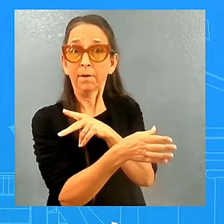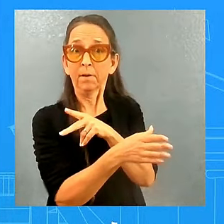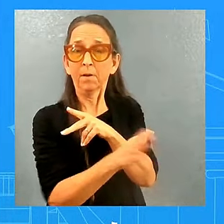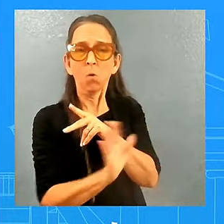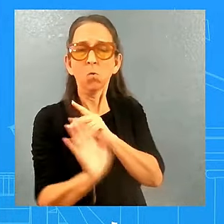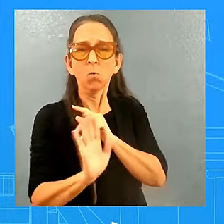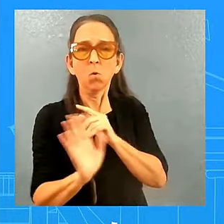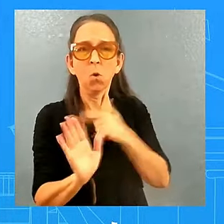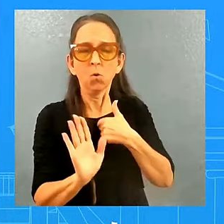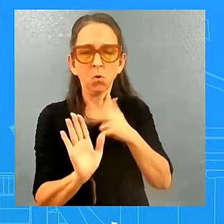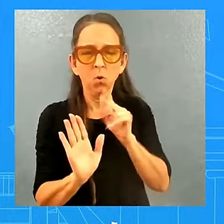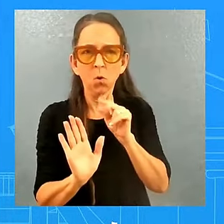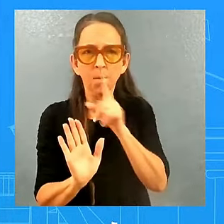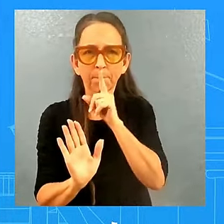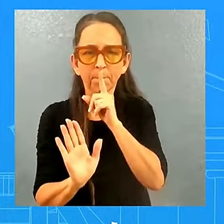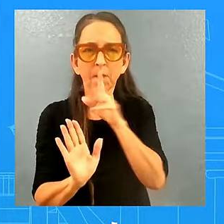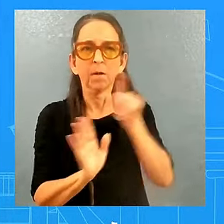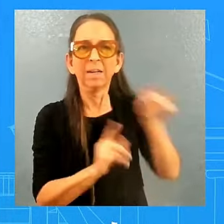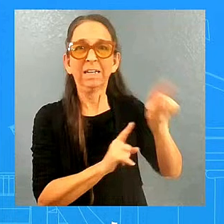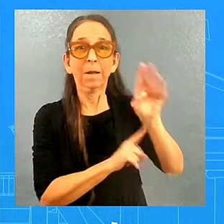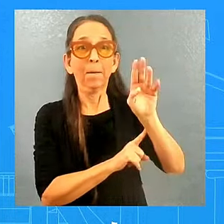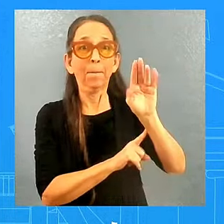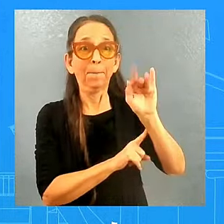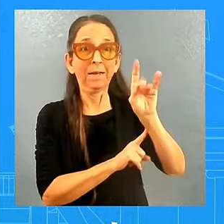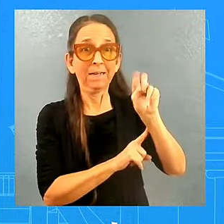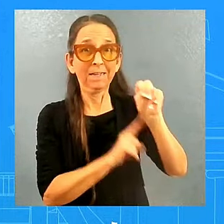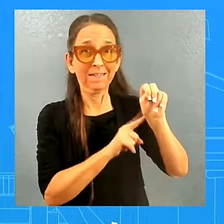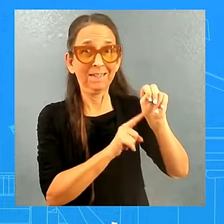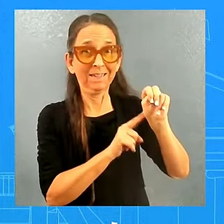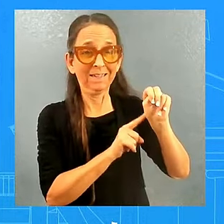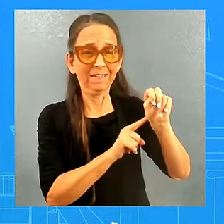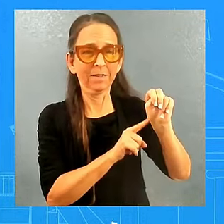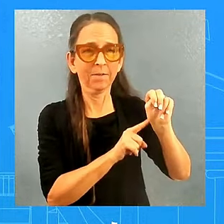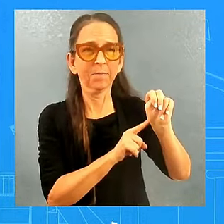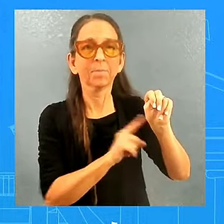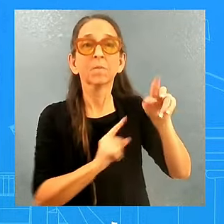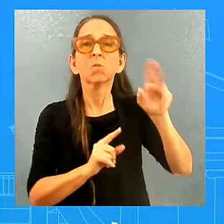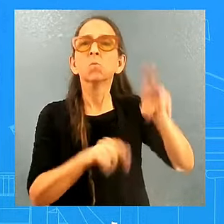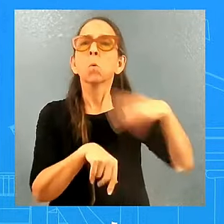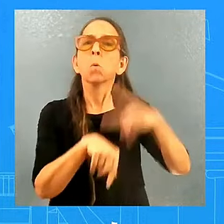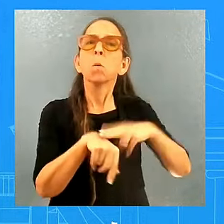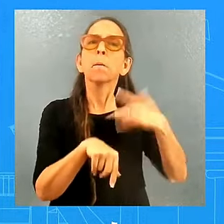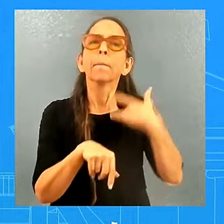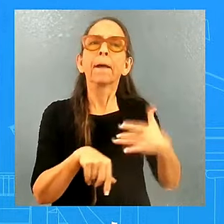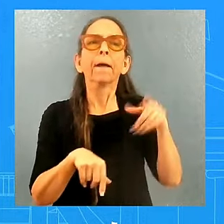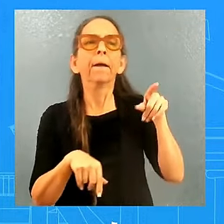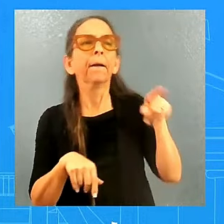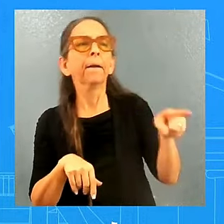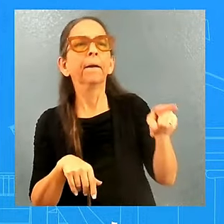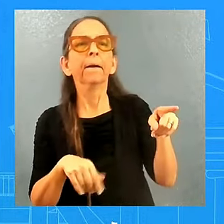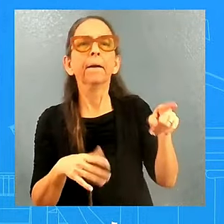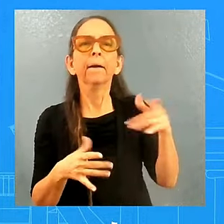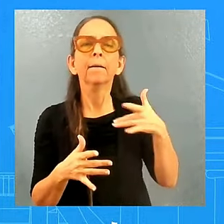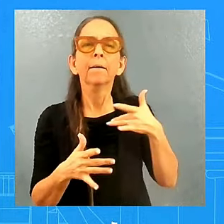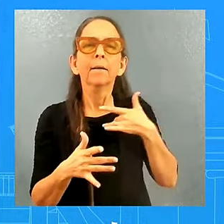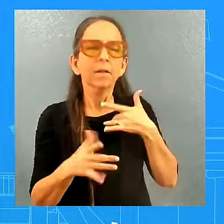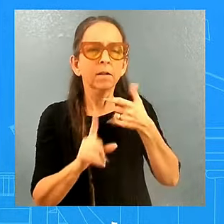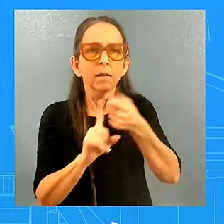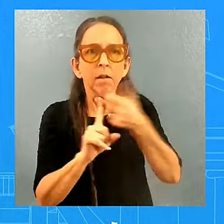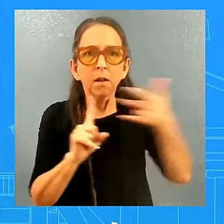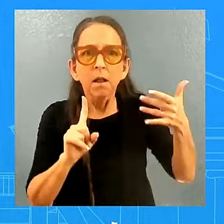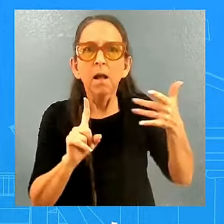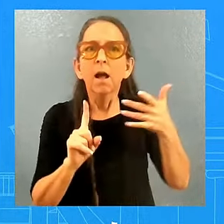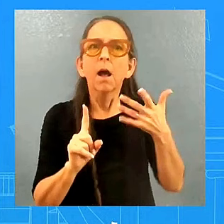unusual for that to happen. I'm not going to relitigate or get into what was said, not said. I actually